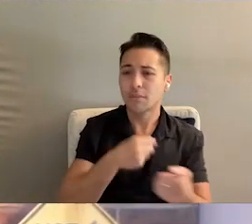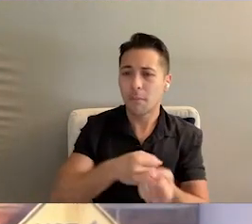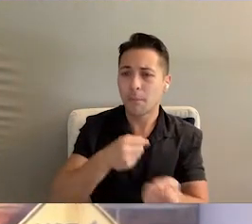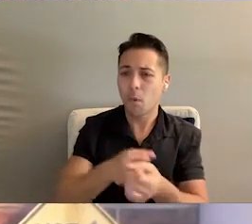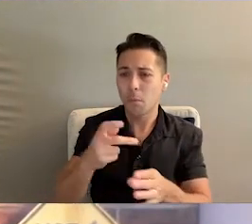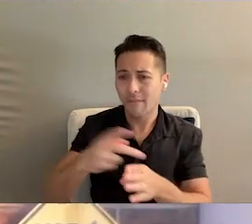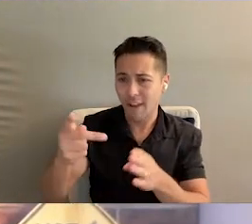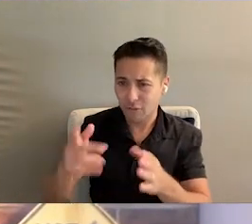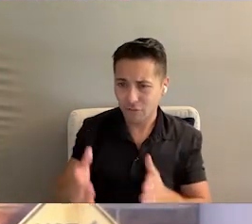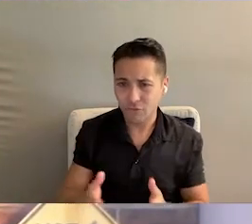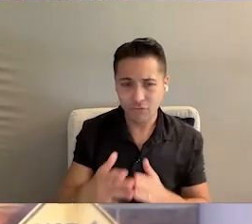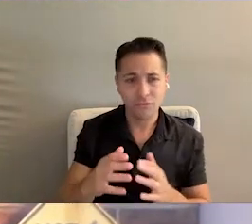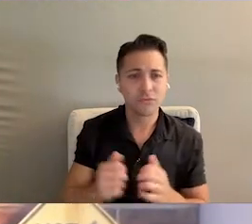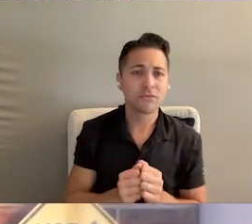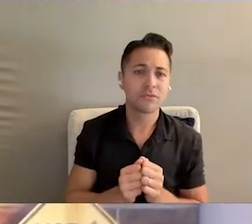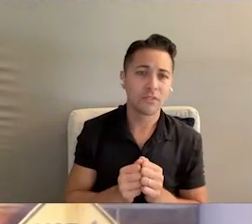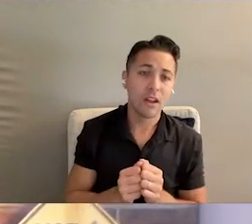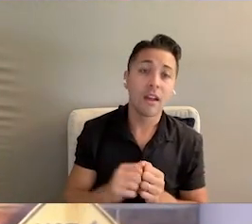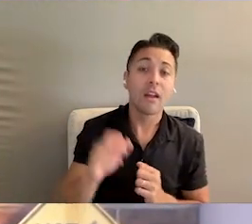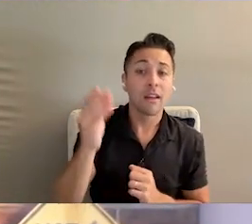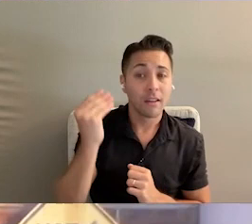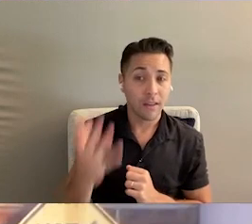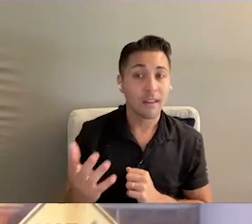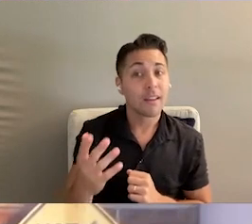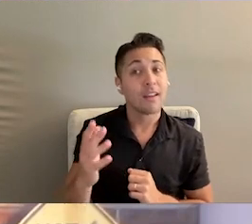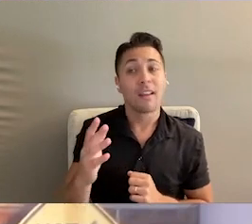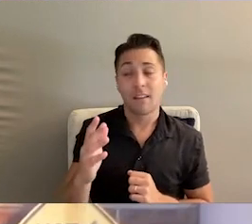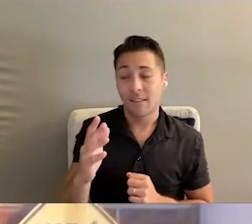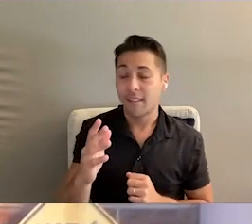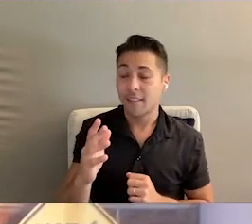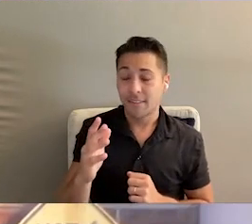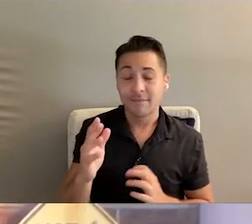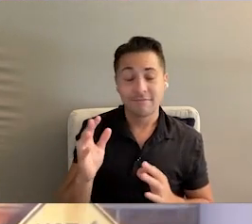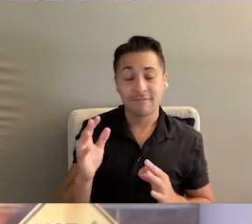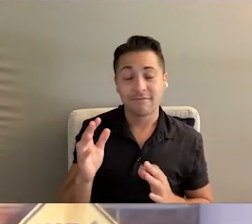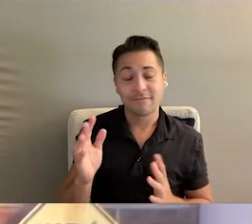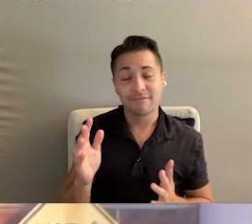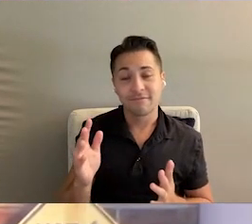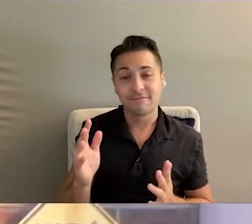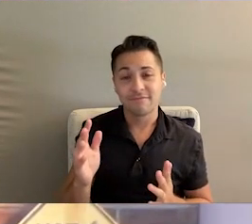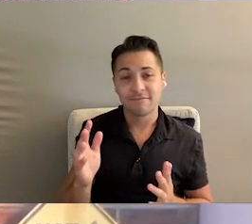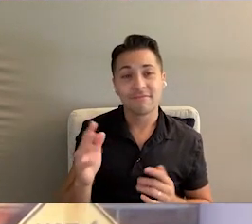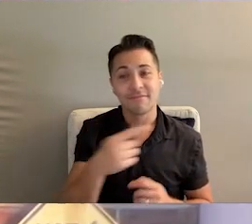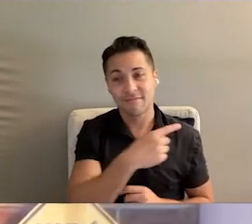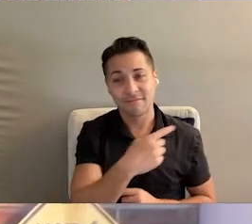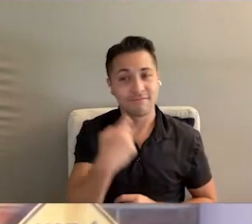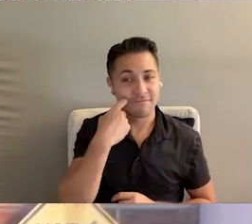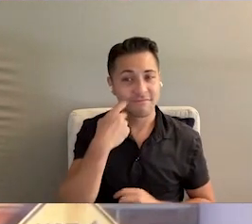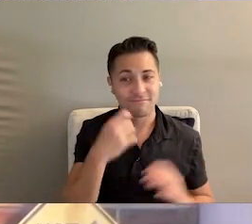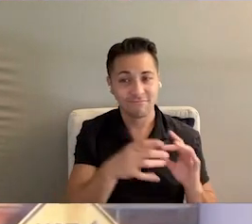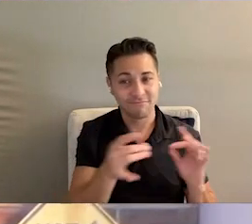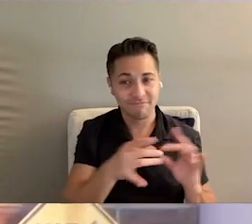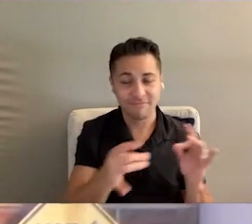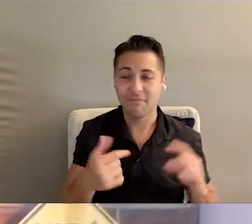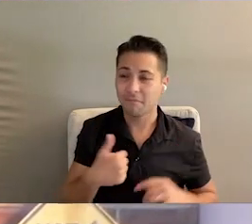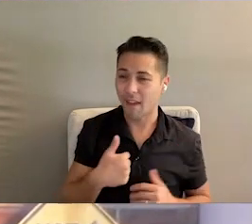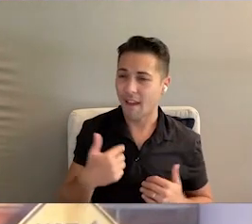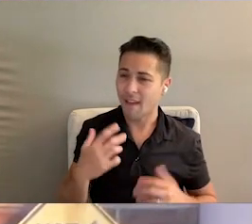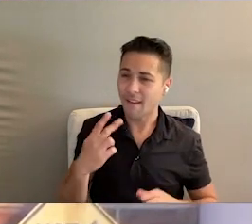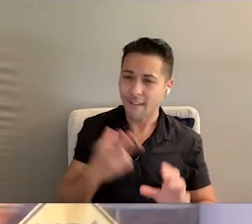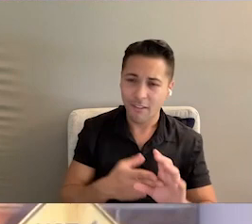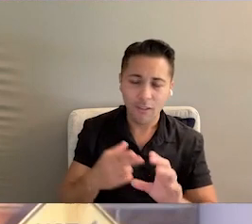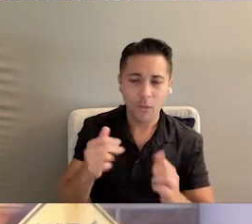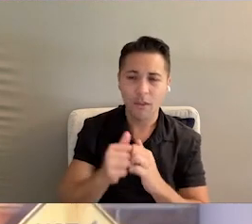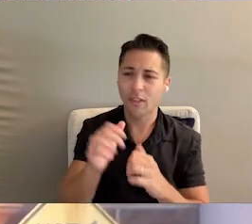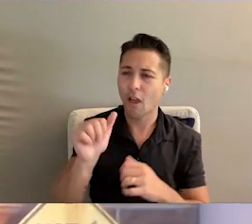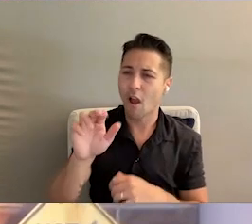professional in our intermediate care facility, Bark Housing. And I will say without a doubt, as Director Hatch said, I